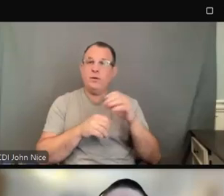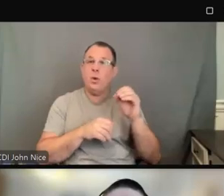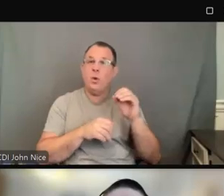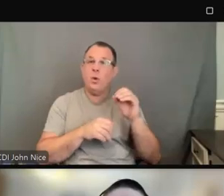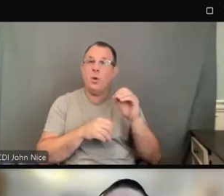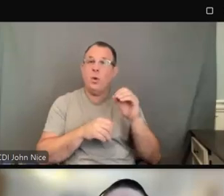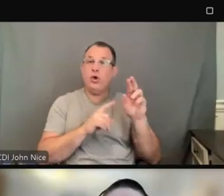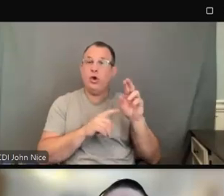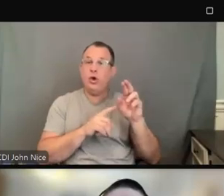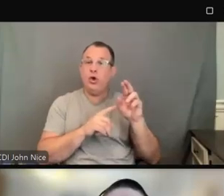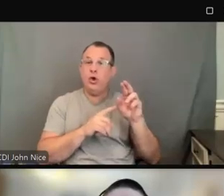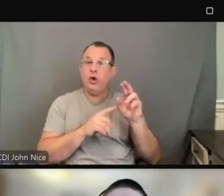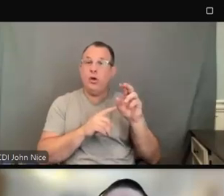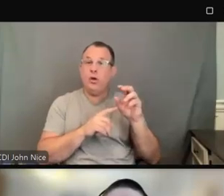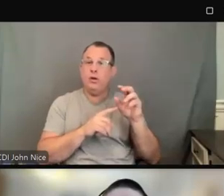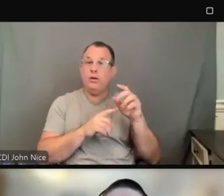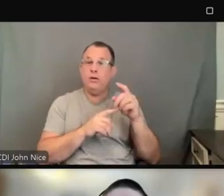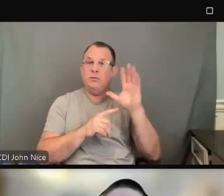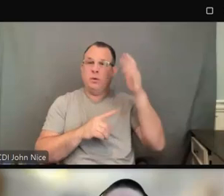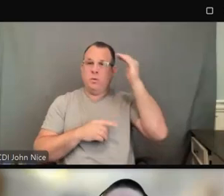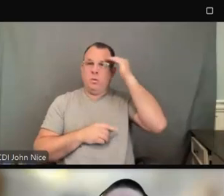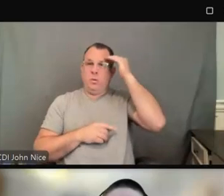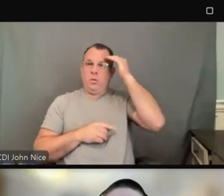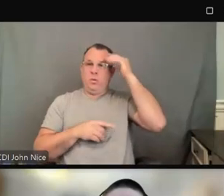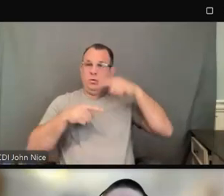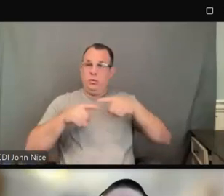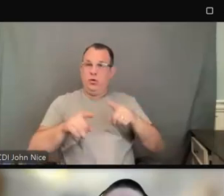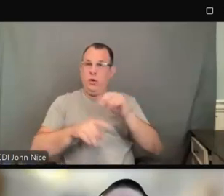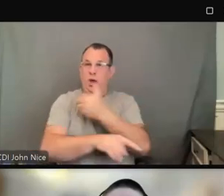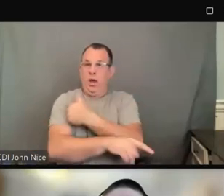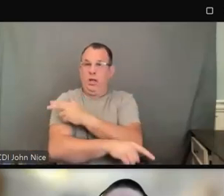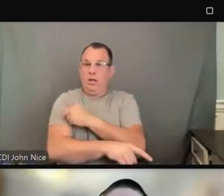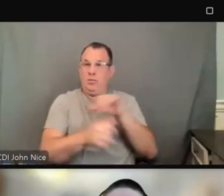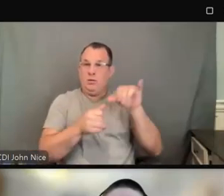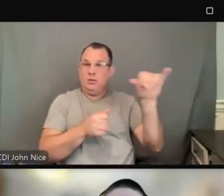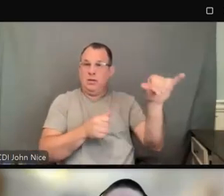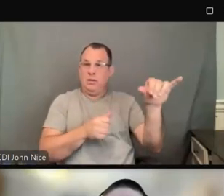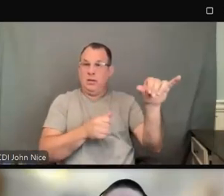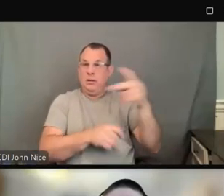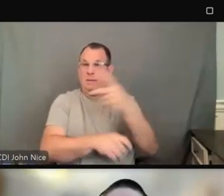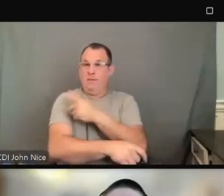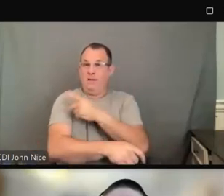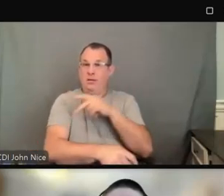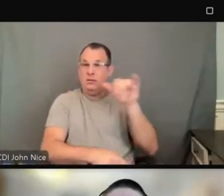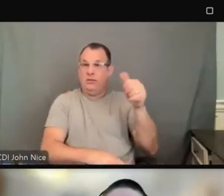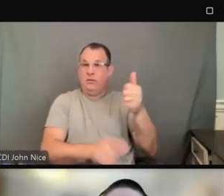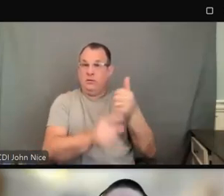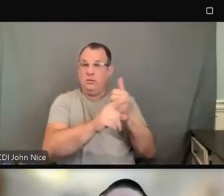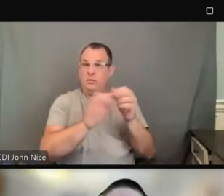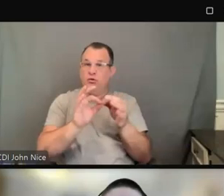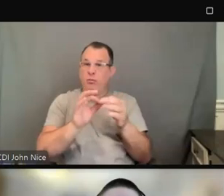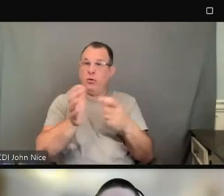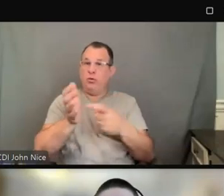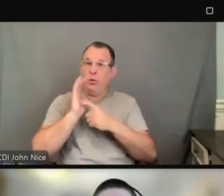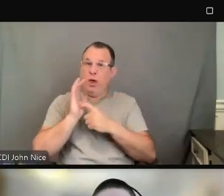that at many points throughout an inpatient stay, an interpreter will be required, and then during other